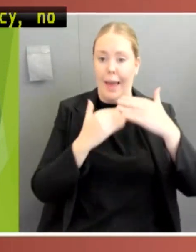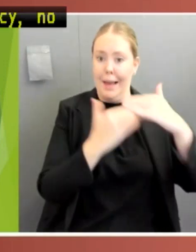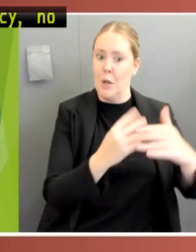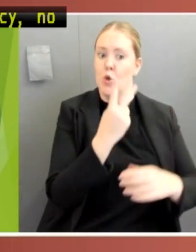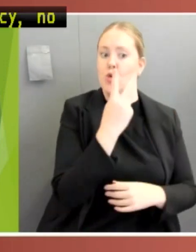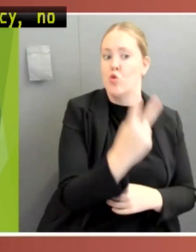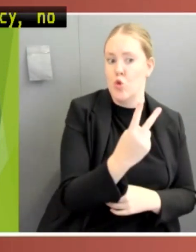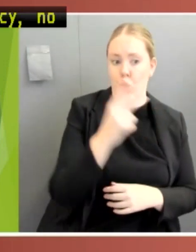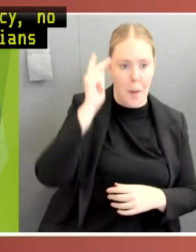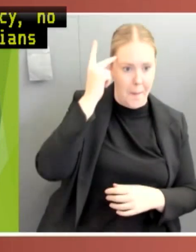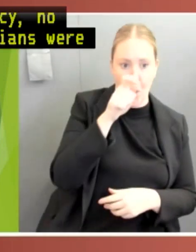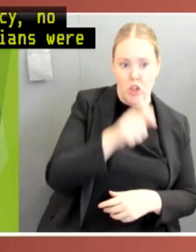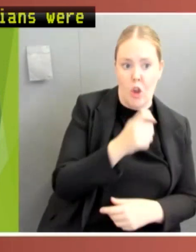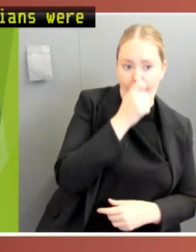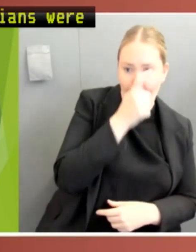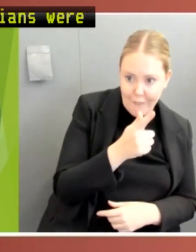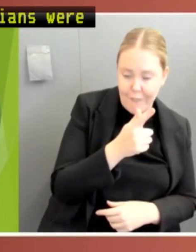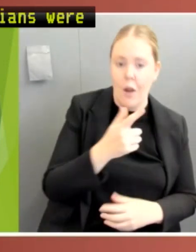COVID entered Australia.